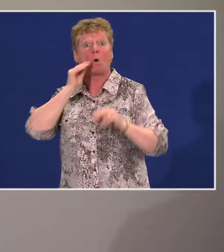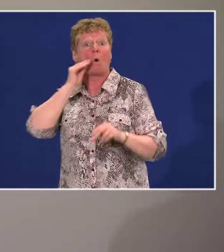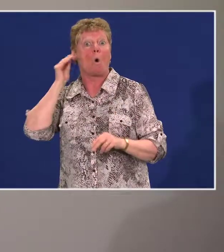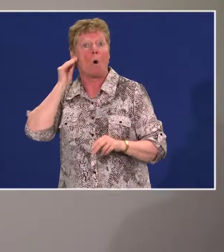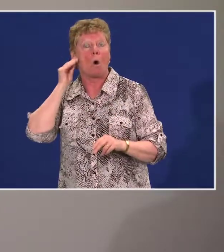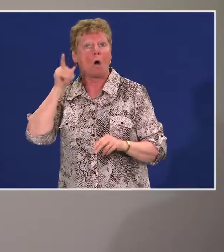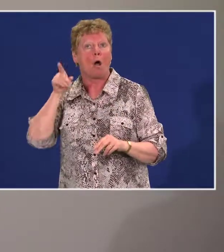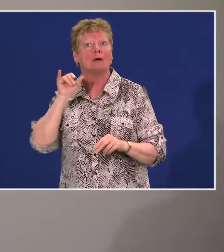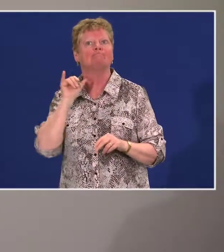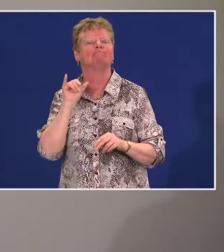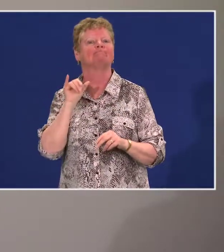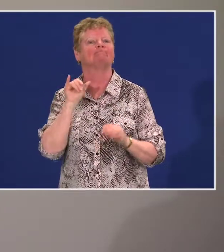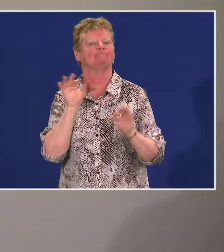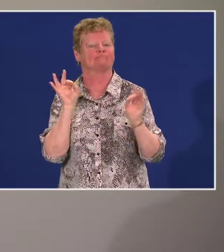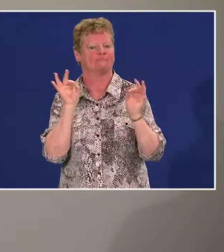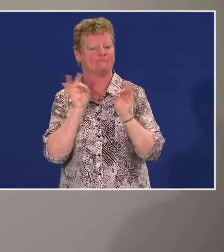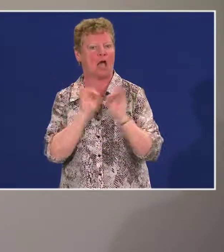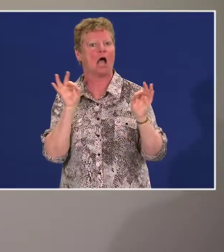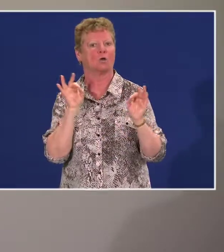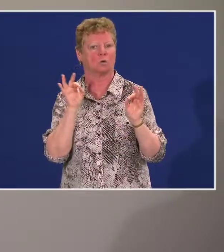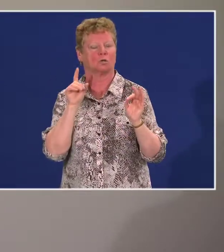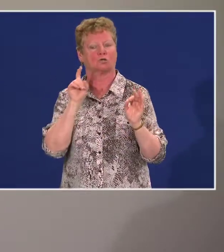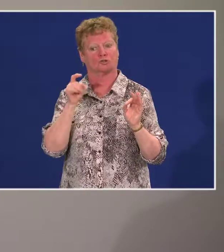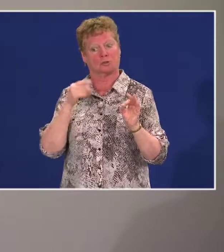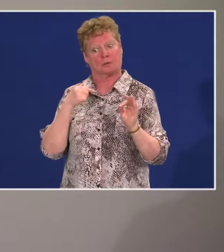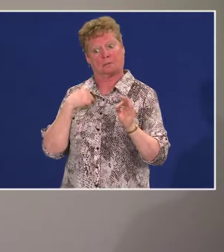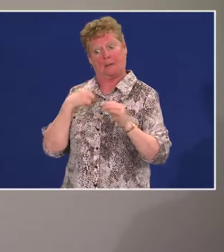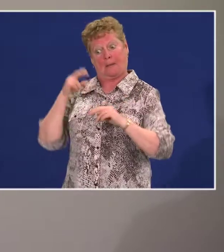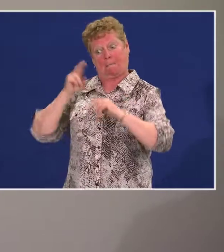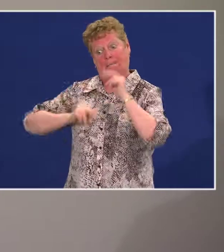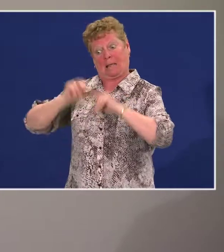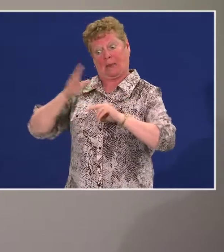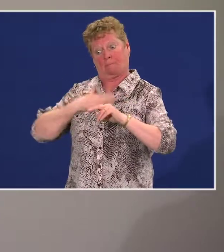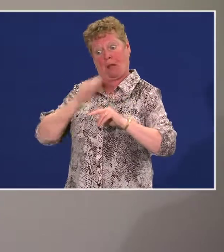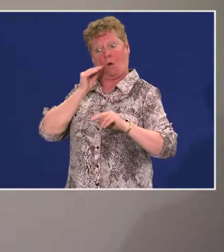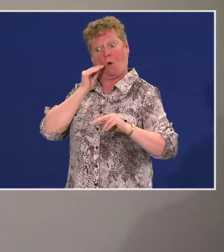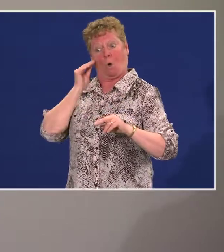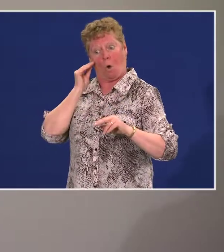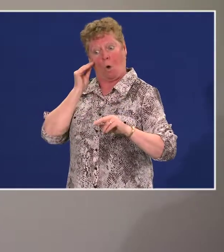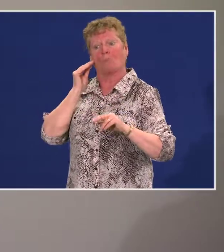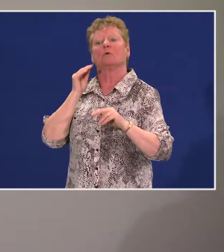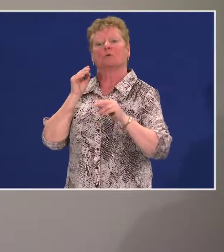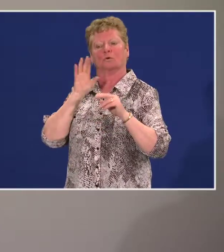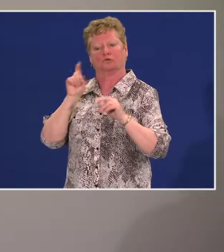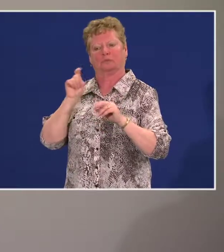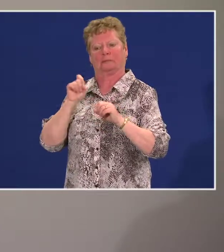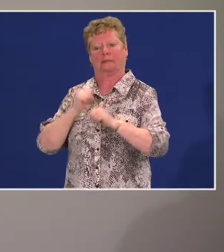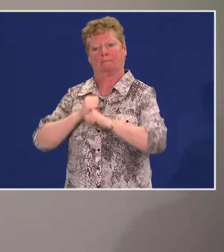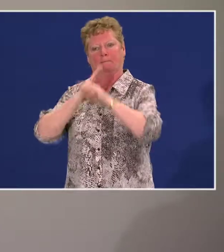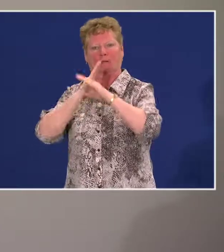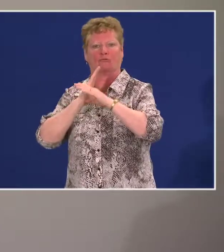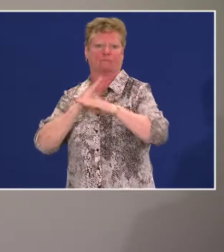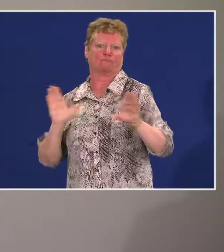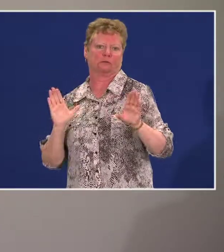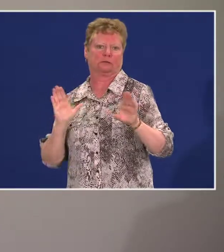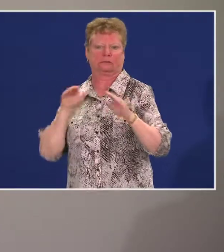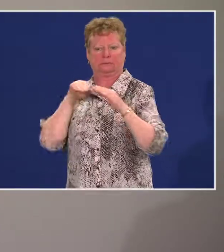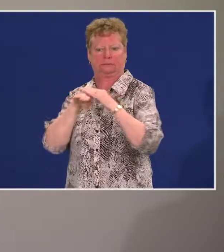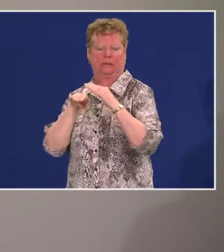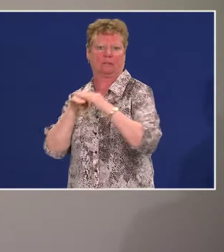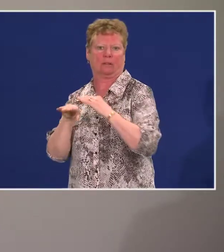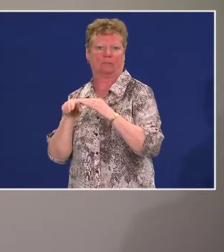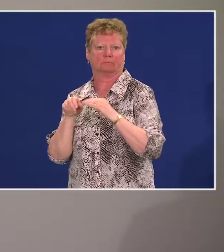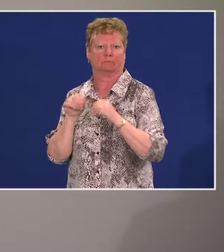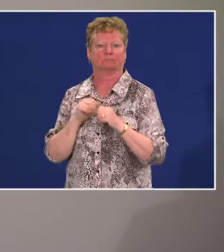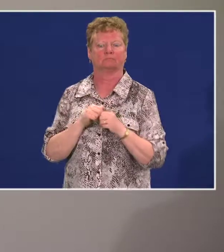value and the benefit of creating homes that are visitable and barrier-free. And I should also